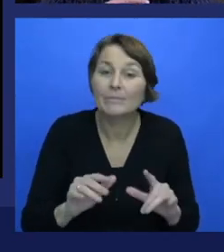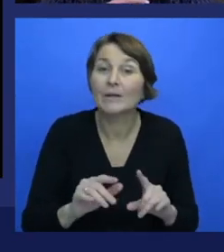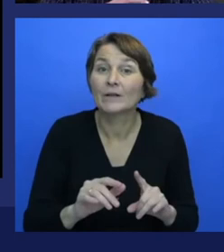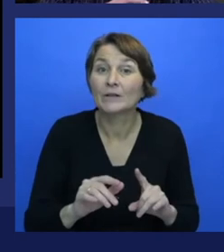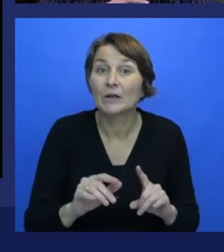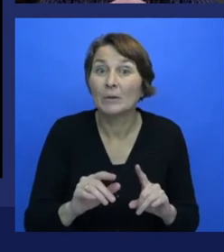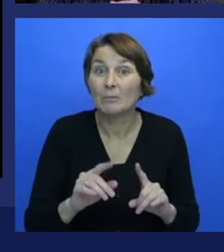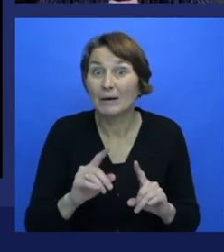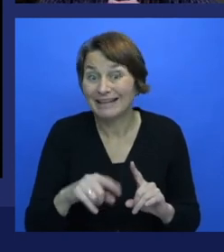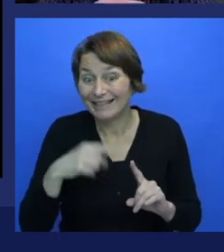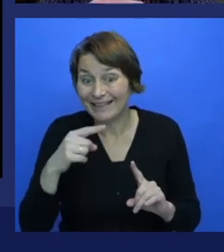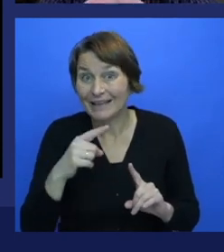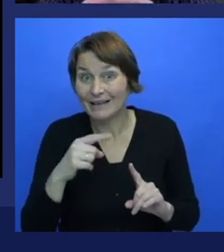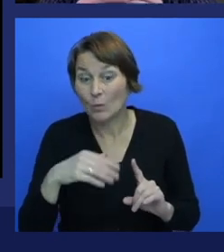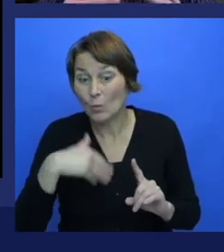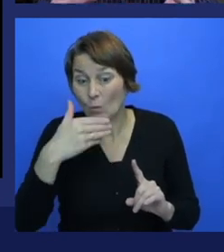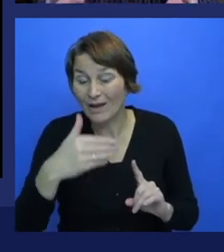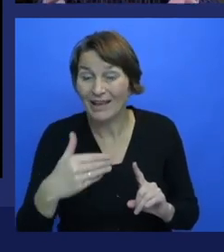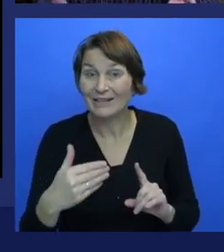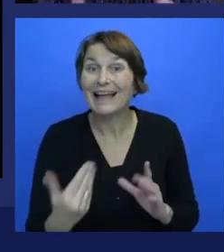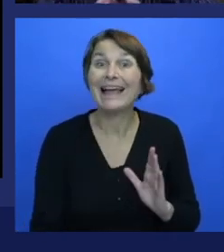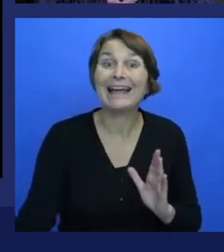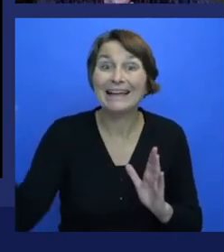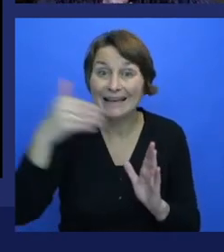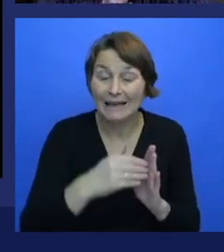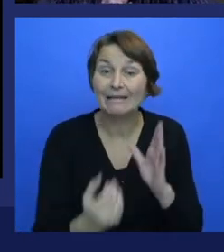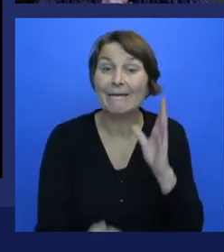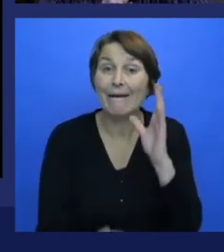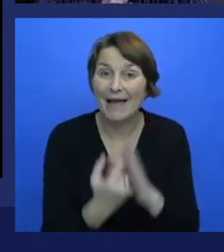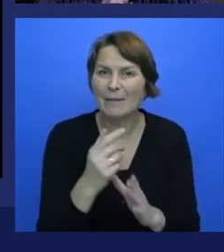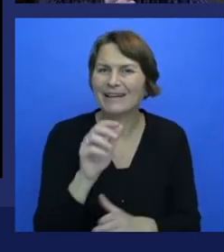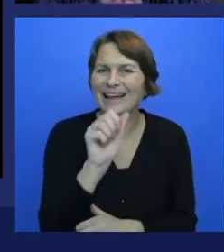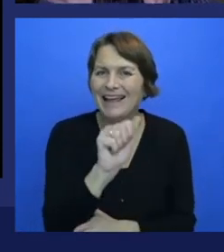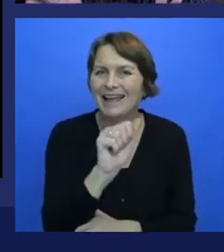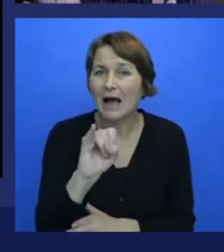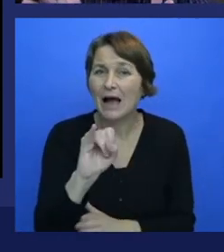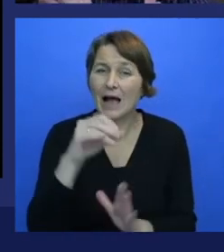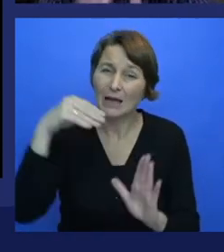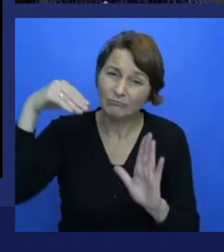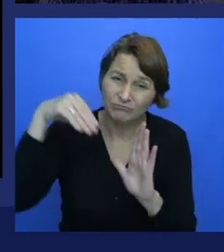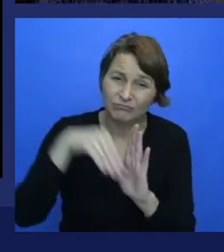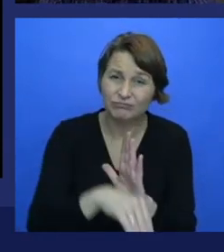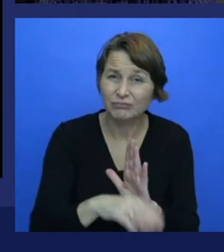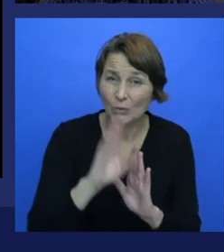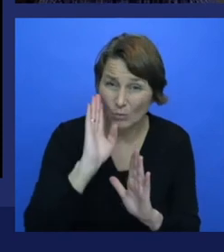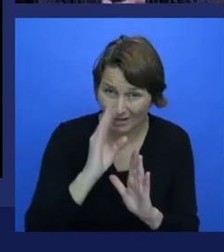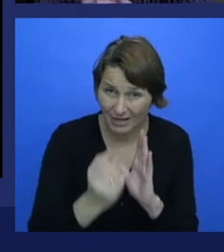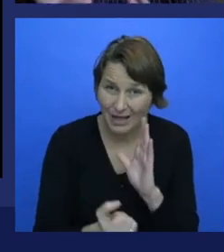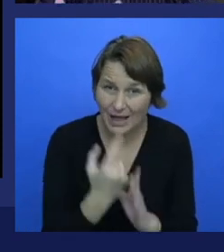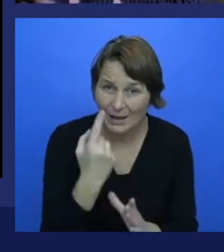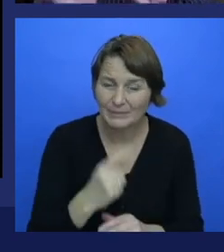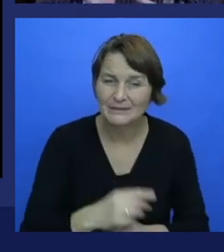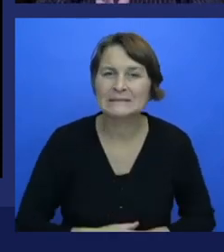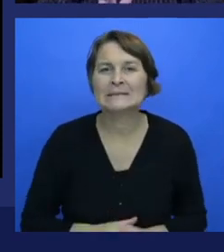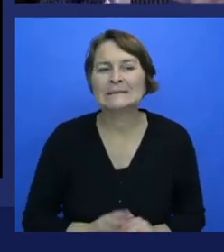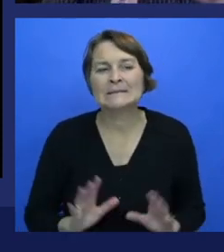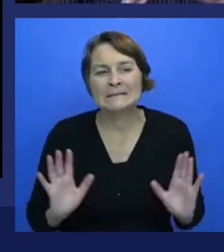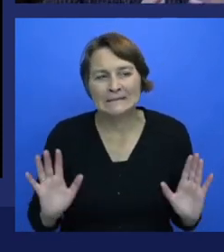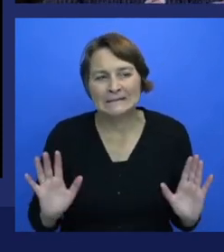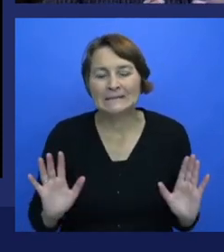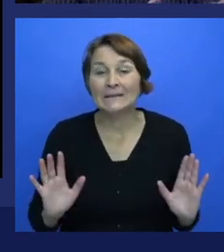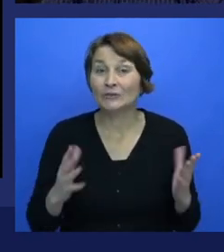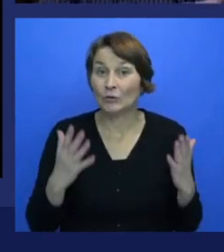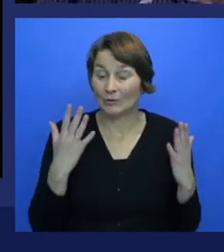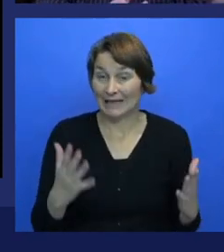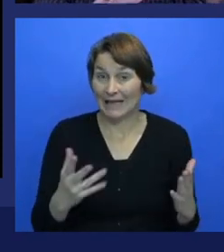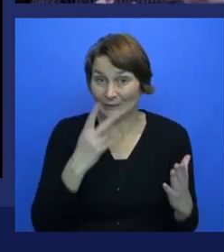winter? And folks like Jeff Hinton have talked about the fact that there's another AI winter coming. But what they're really talking about is that the money being spent on